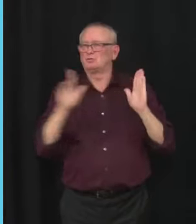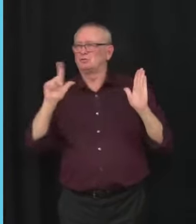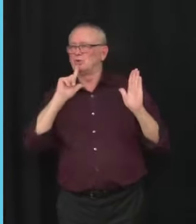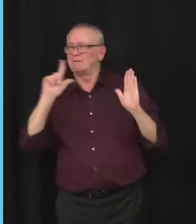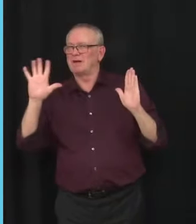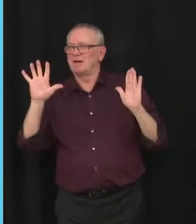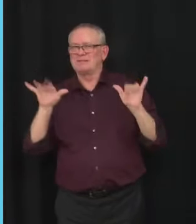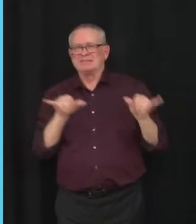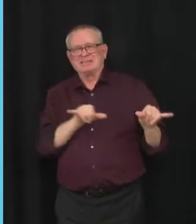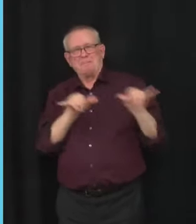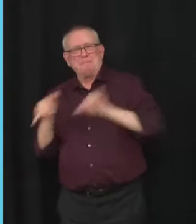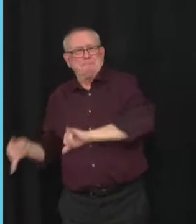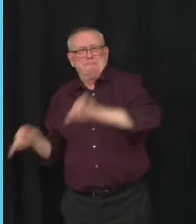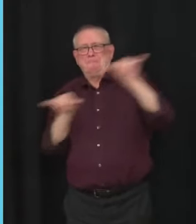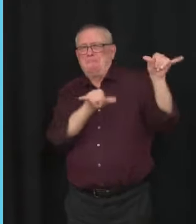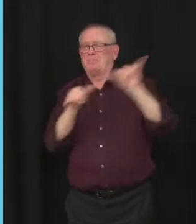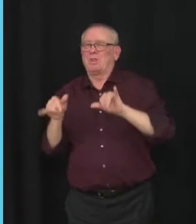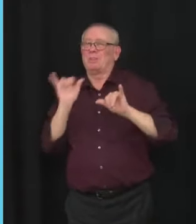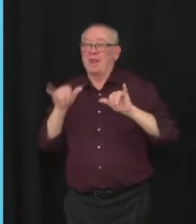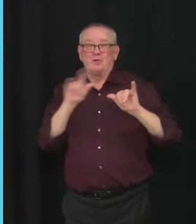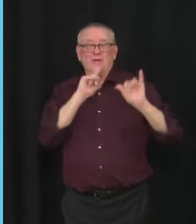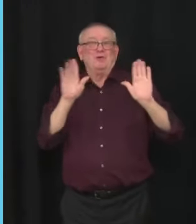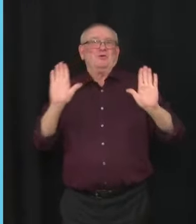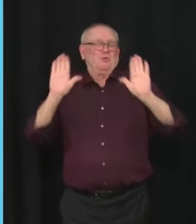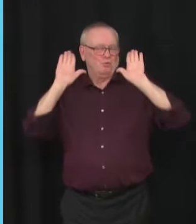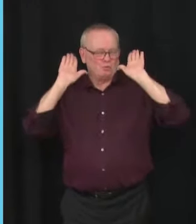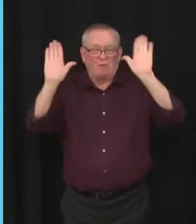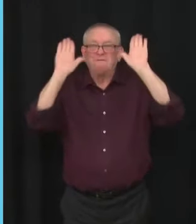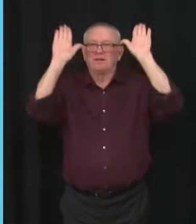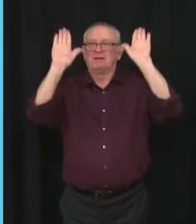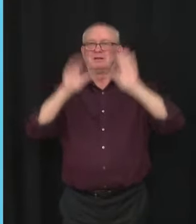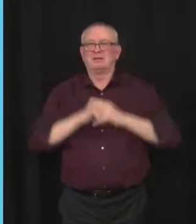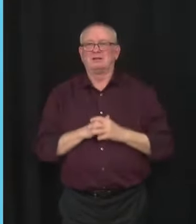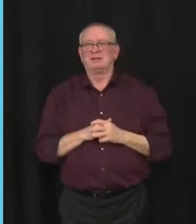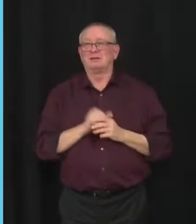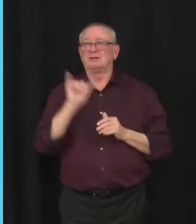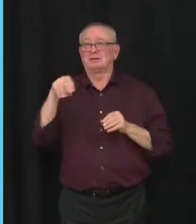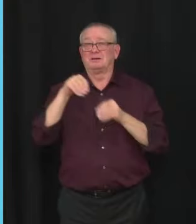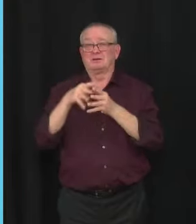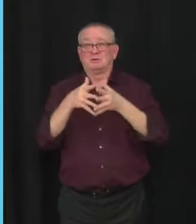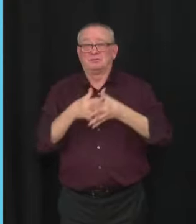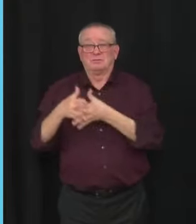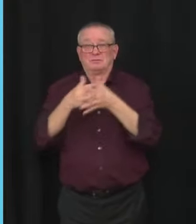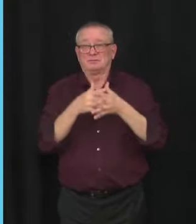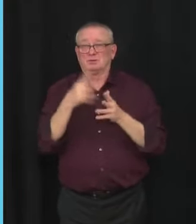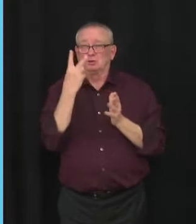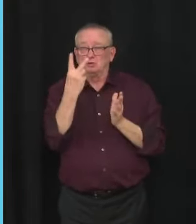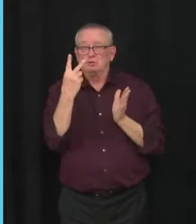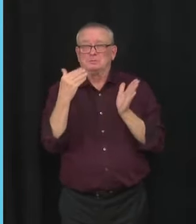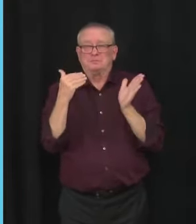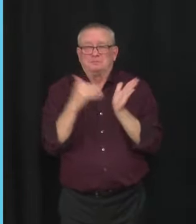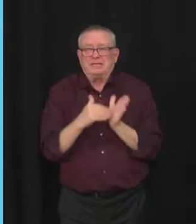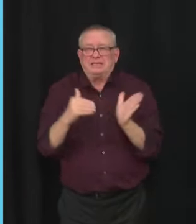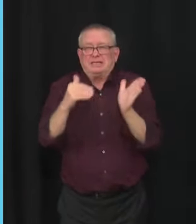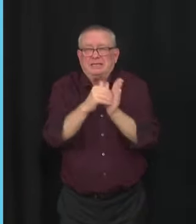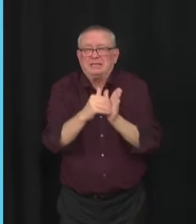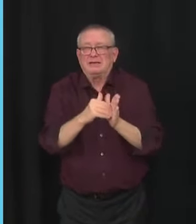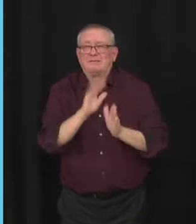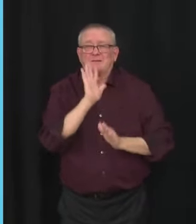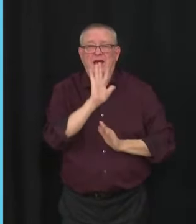news. Already in the U.S., over 2 million doses of vaccine have been administered to children ages 5 to 11,